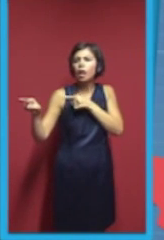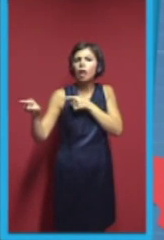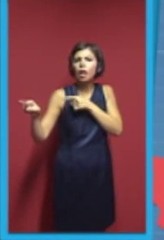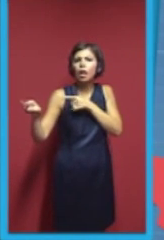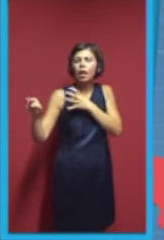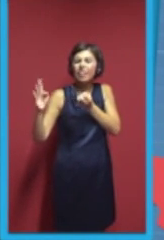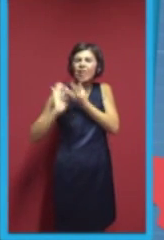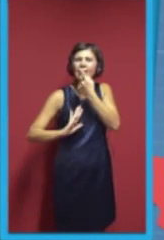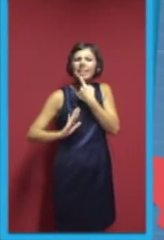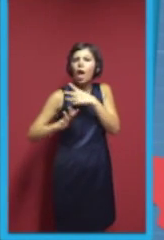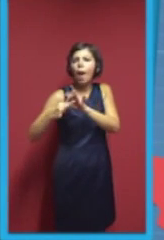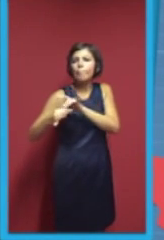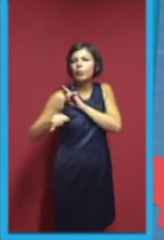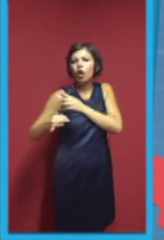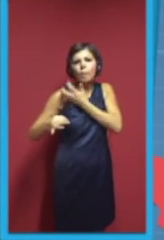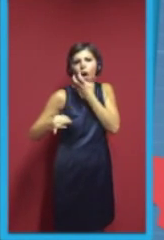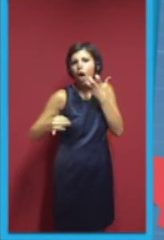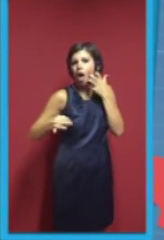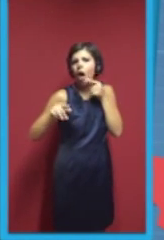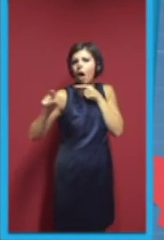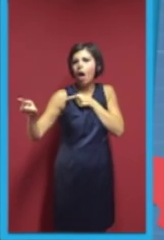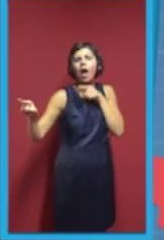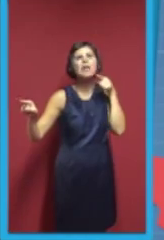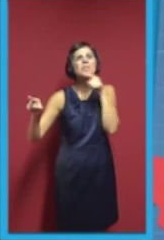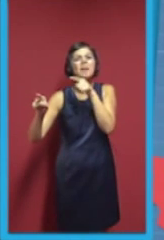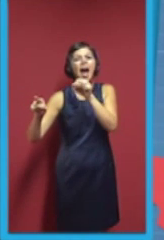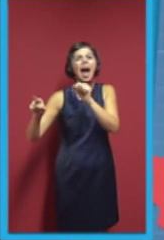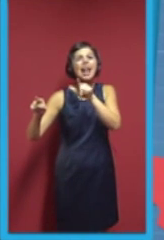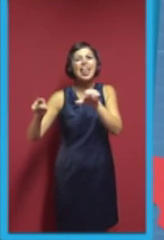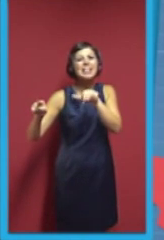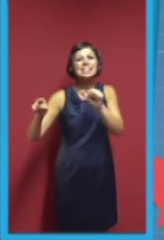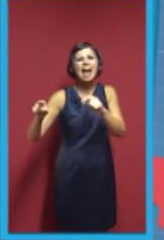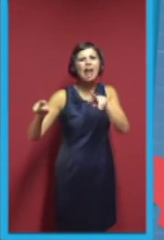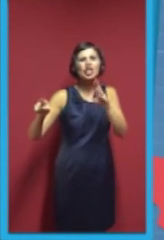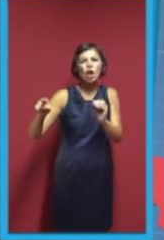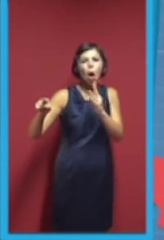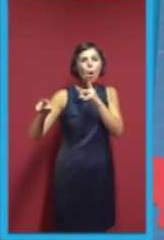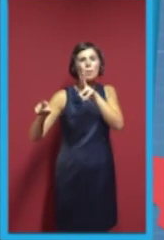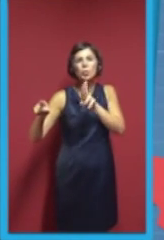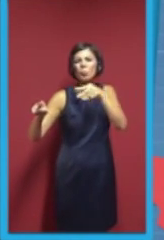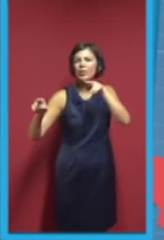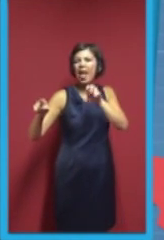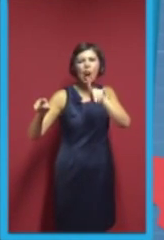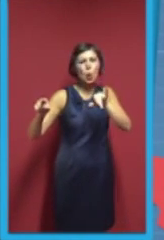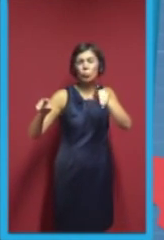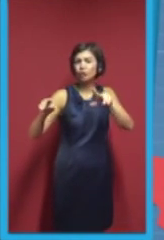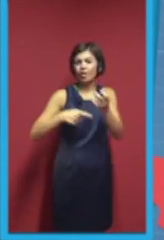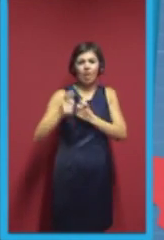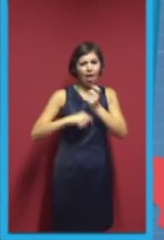Ronelucci from Rome, actually. Come here for a minute. Alessandro. Thank you.